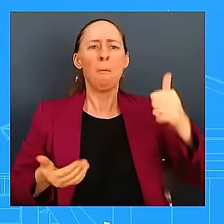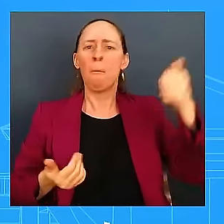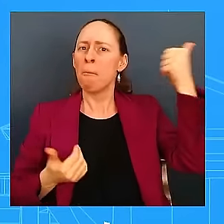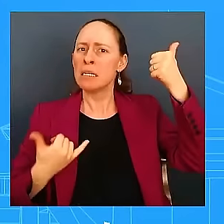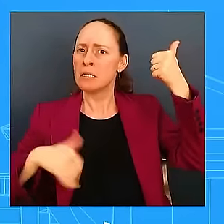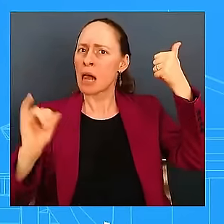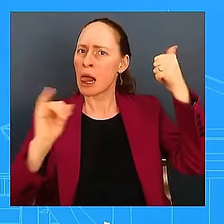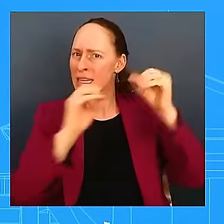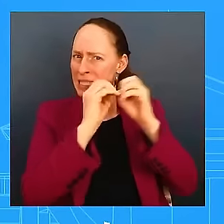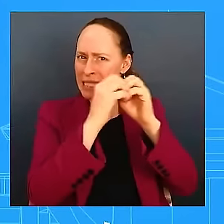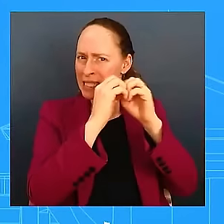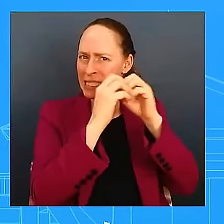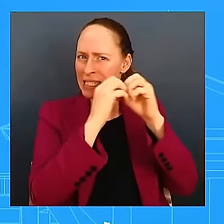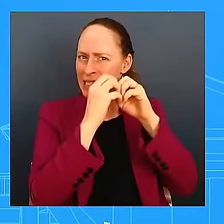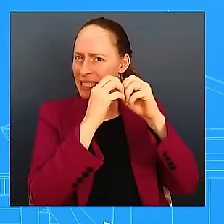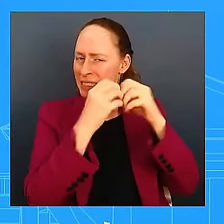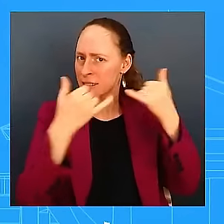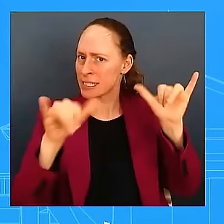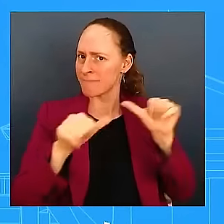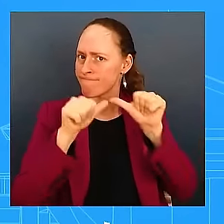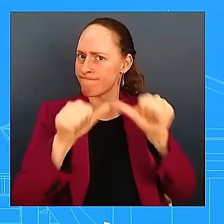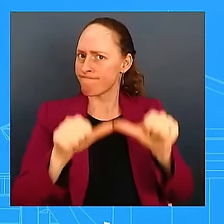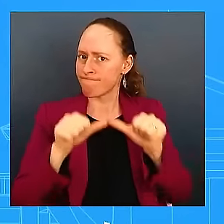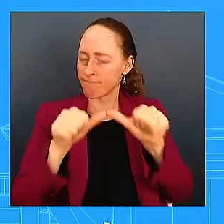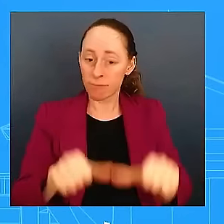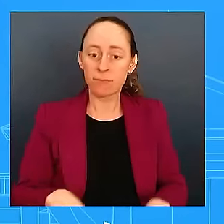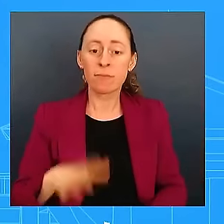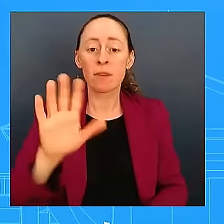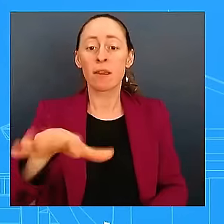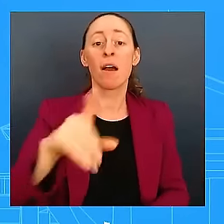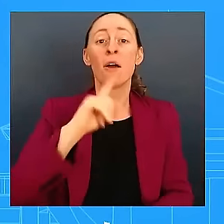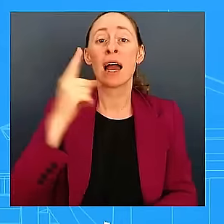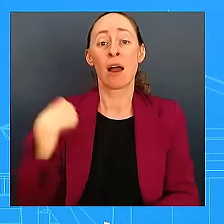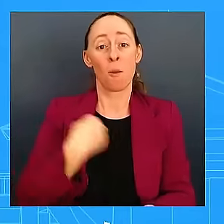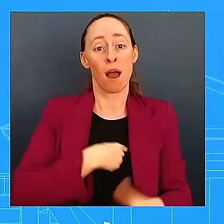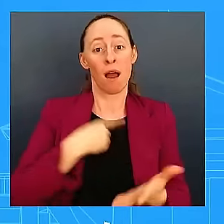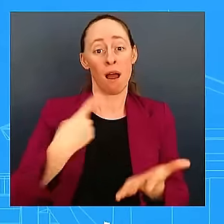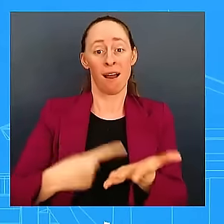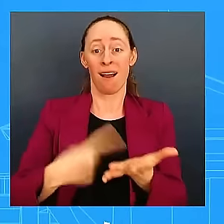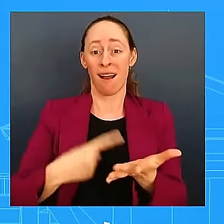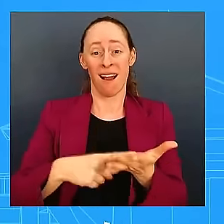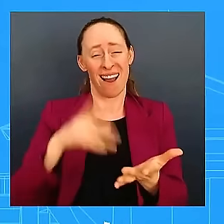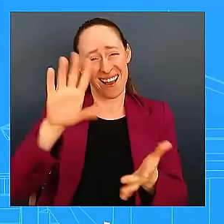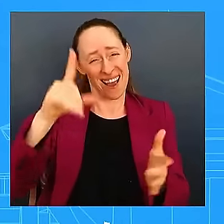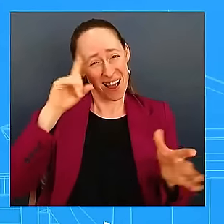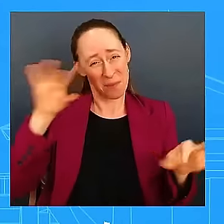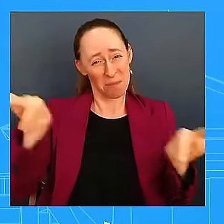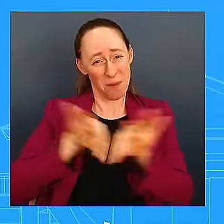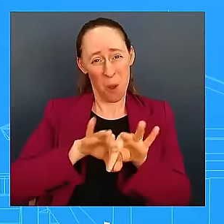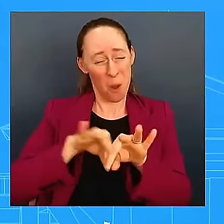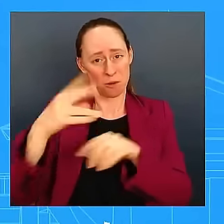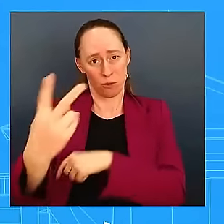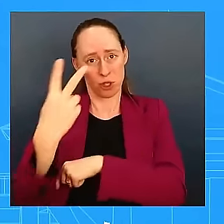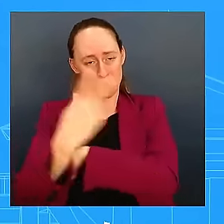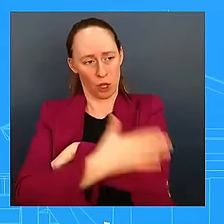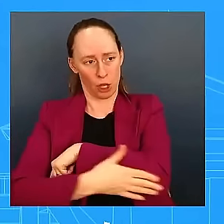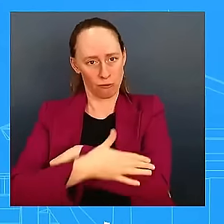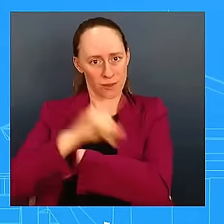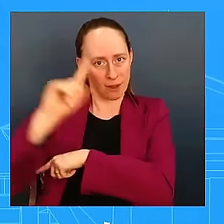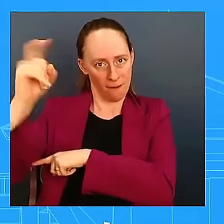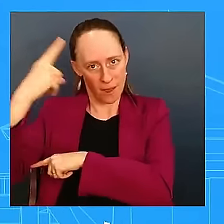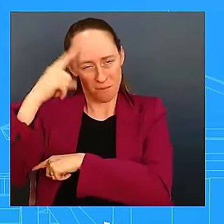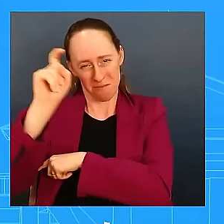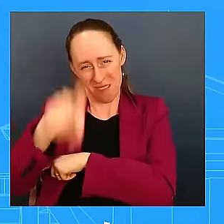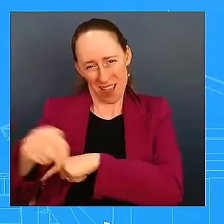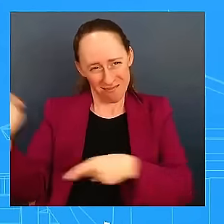talk about it all the time. Diplomatic resolution is key. And that's what we're trying to get to. And that's what I think you can see,